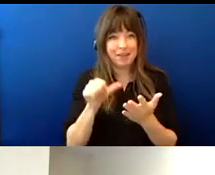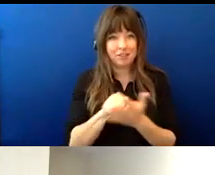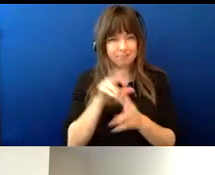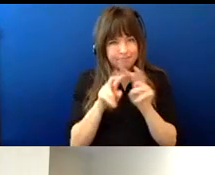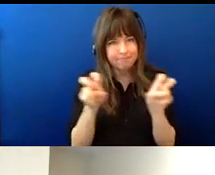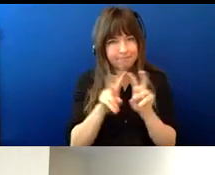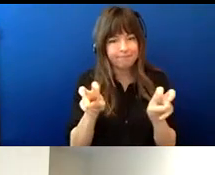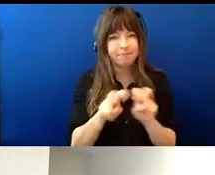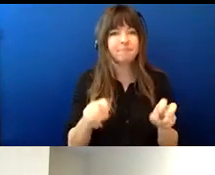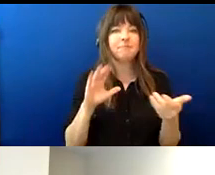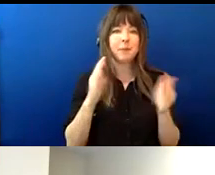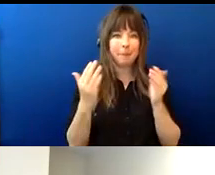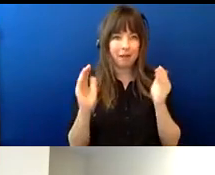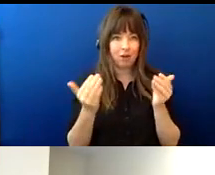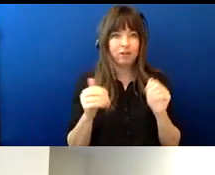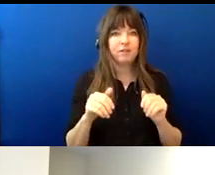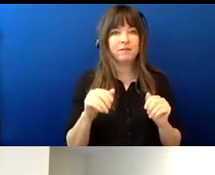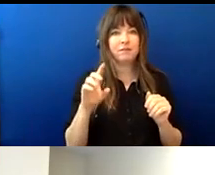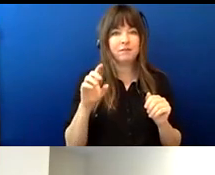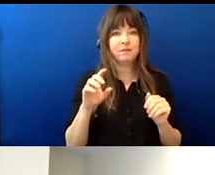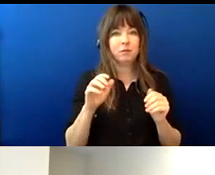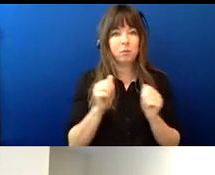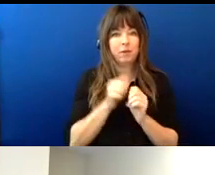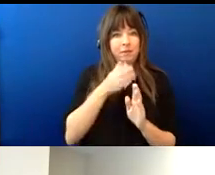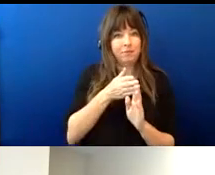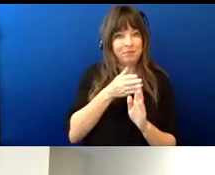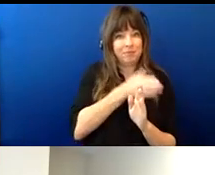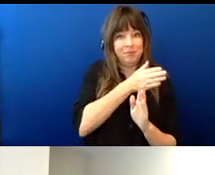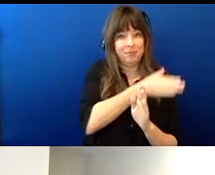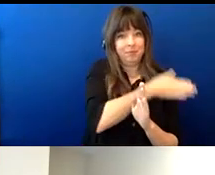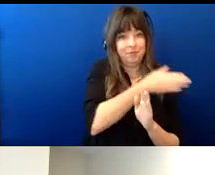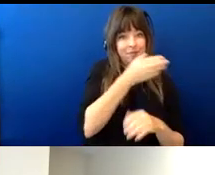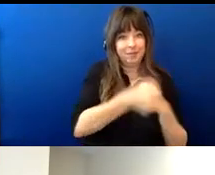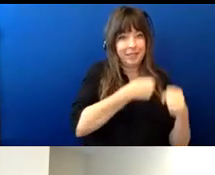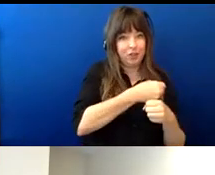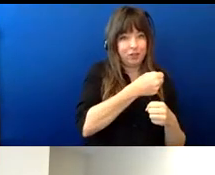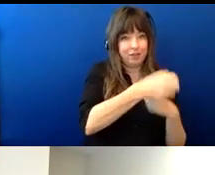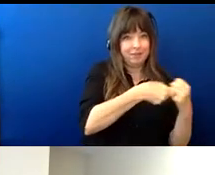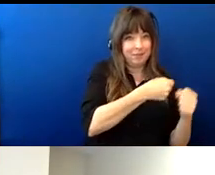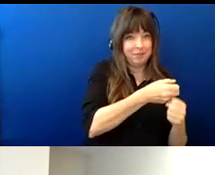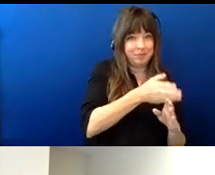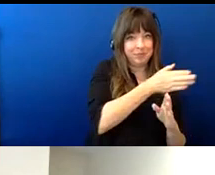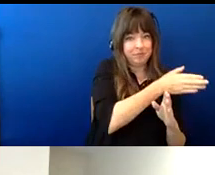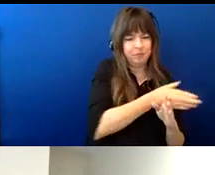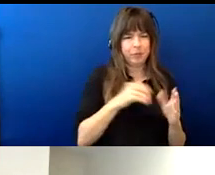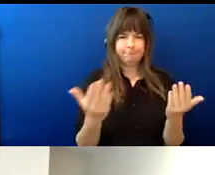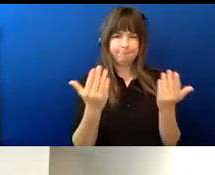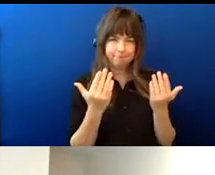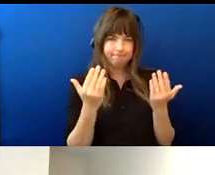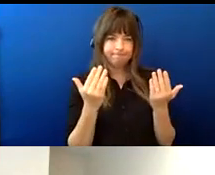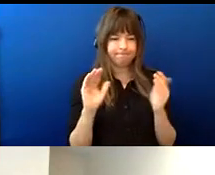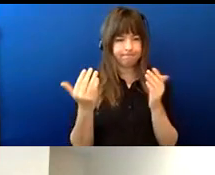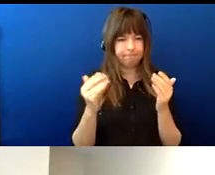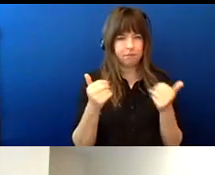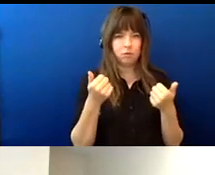comparative way against previous years so that we could get a good glimpse of progress in areas where we still are looking to